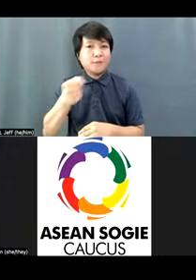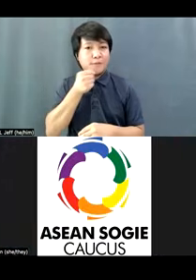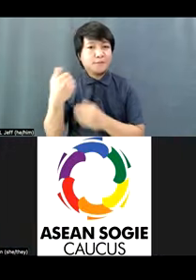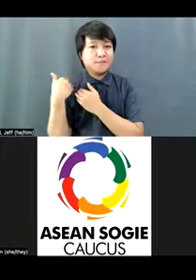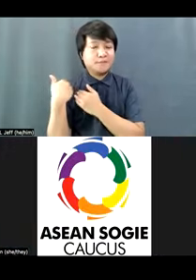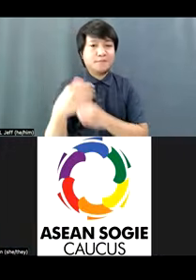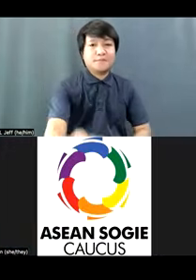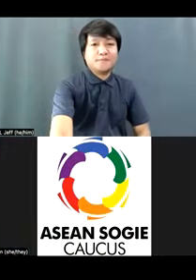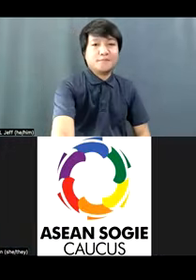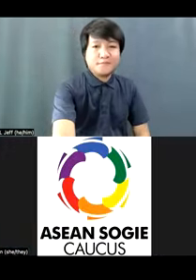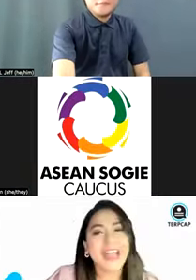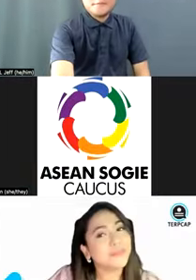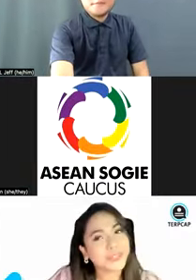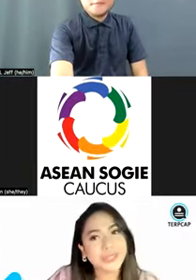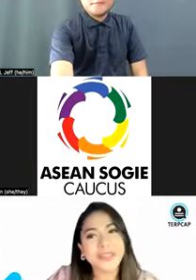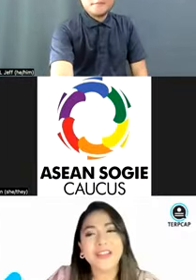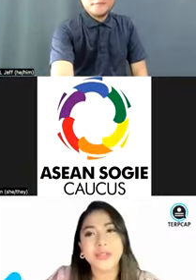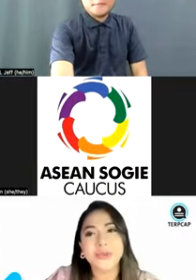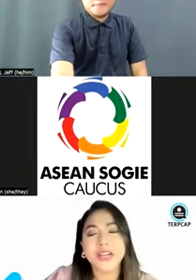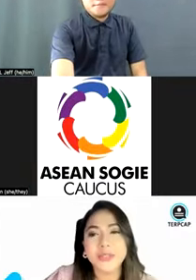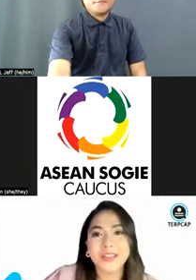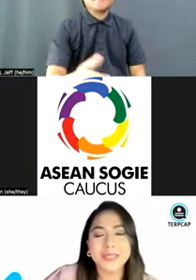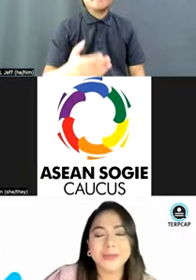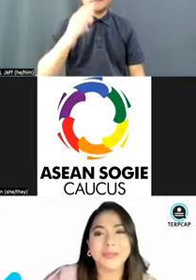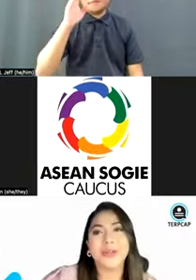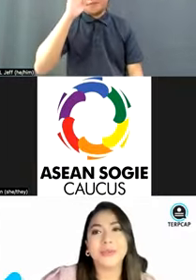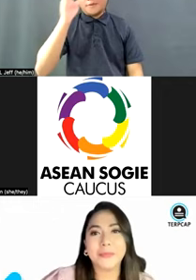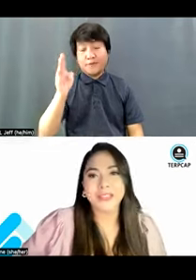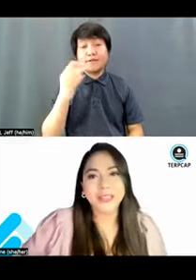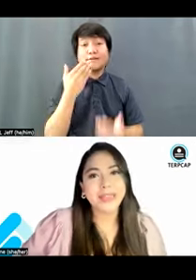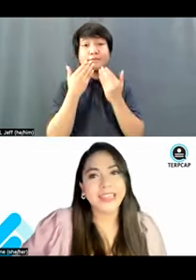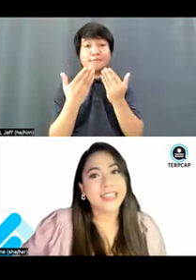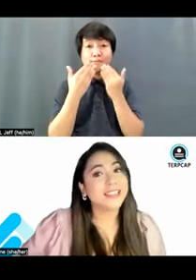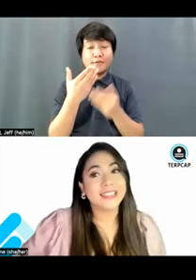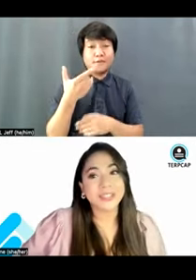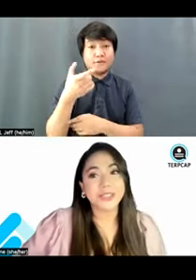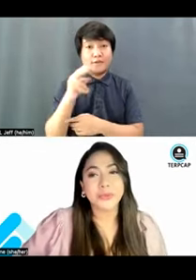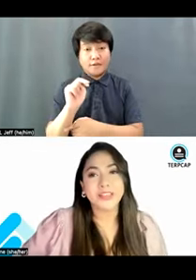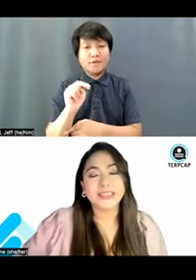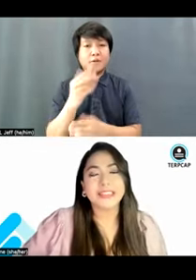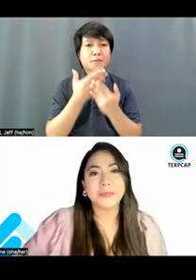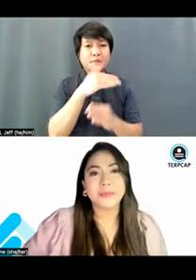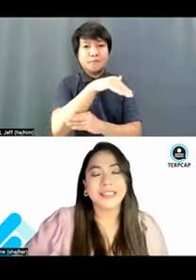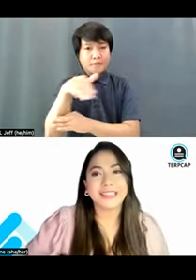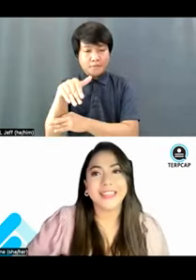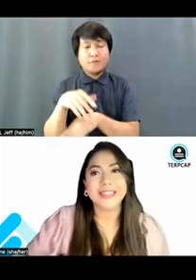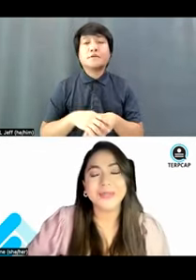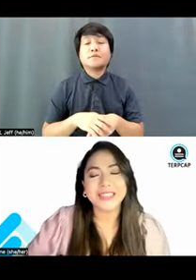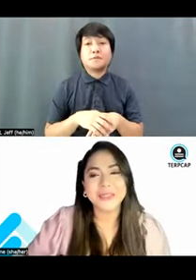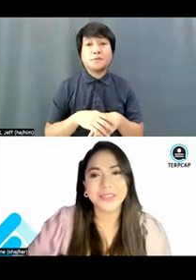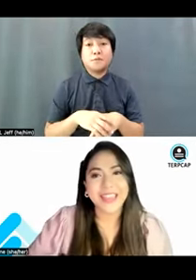Thank you, Jan. Good afternoon, everyone. Welcome to our webinar, Making the Digital World Disability